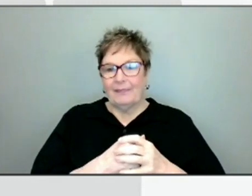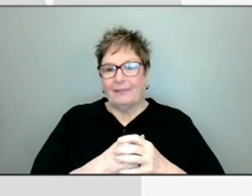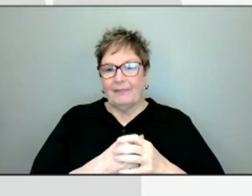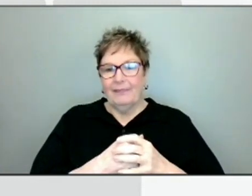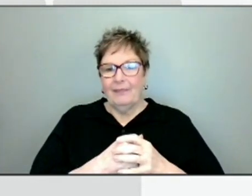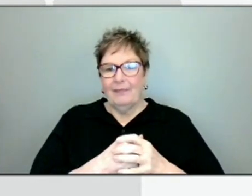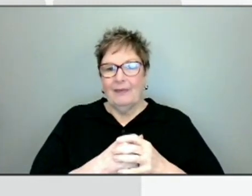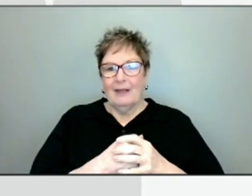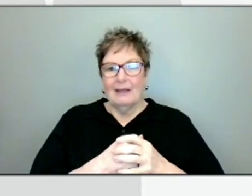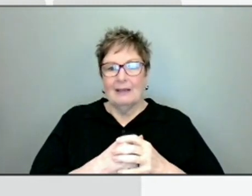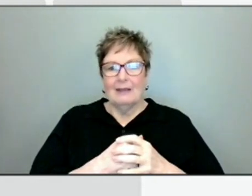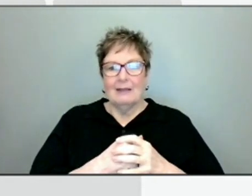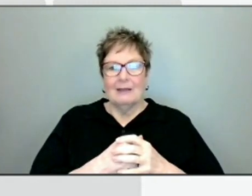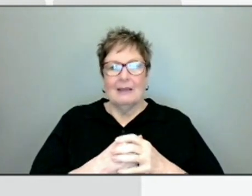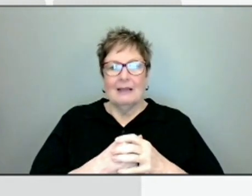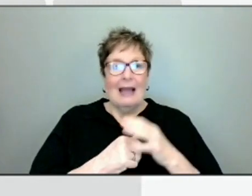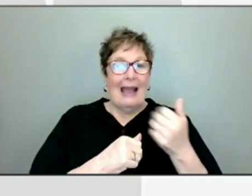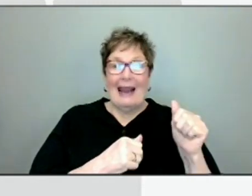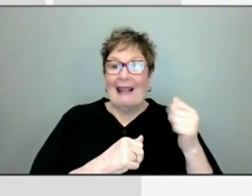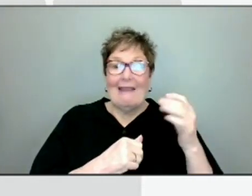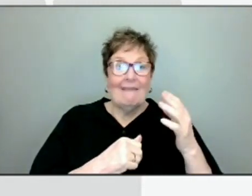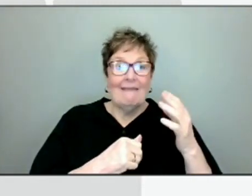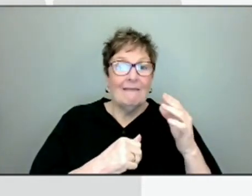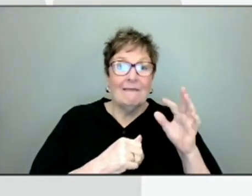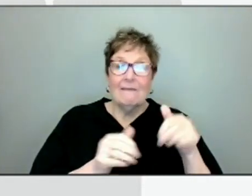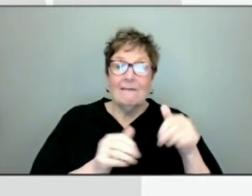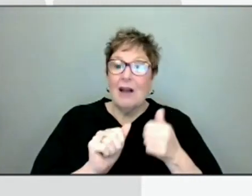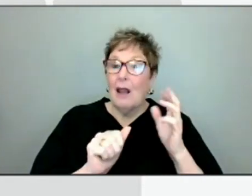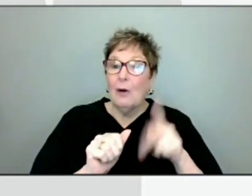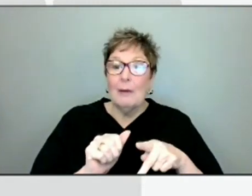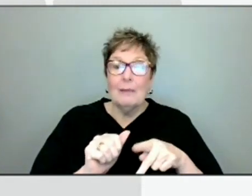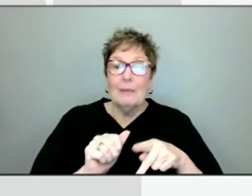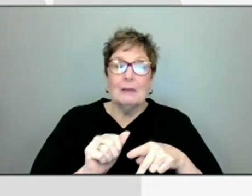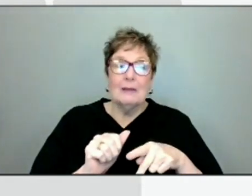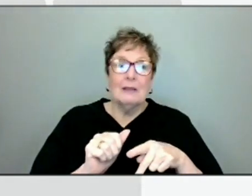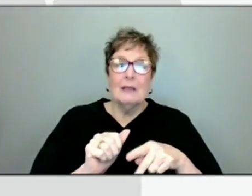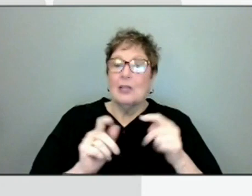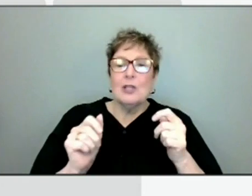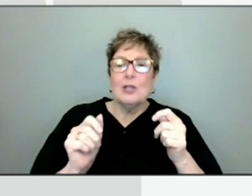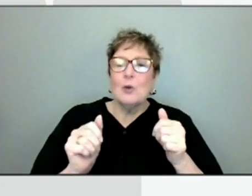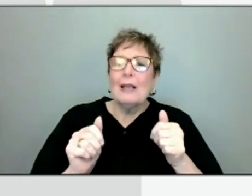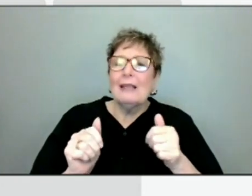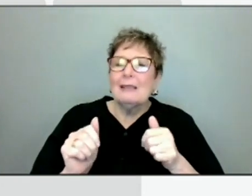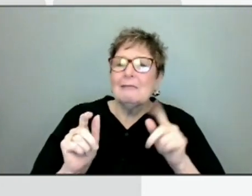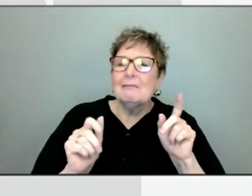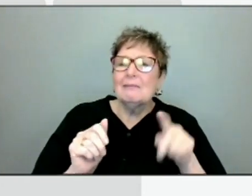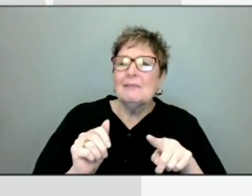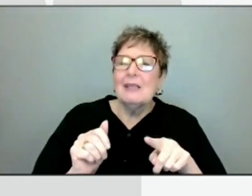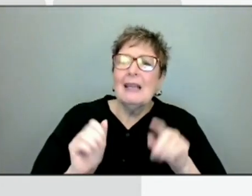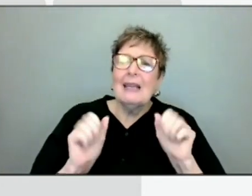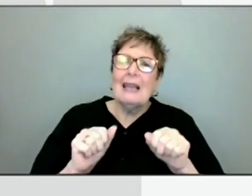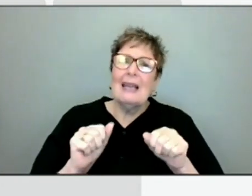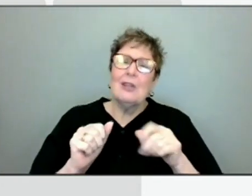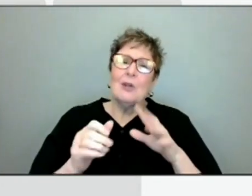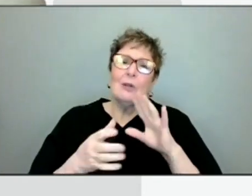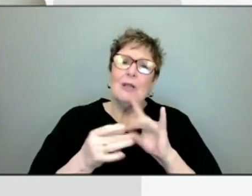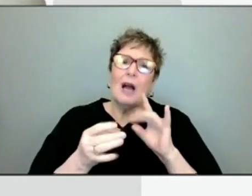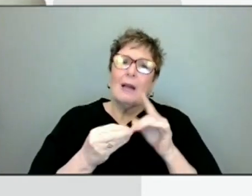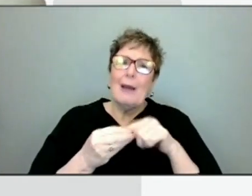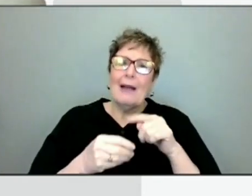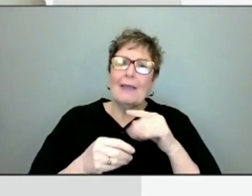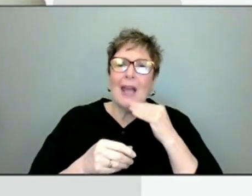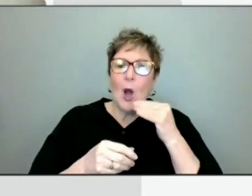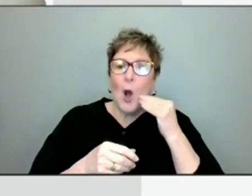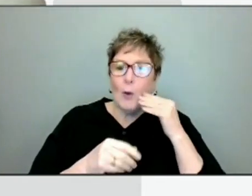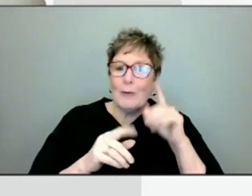The floor is now open for follow-up questions. Hi. Really quickly, can you all just elaborate on the at-home tests that